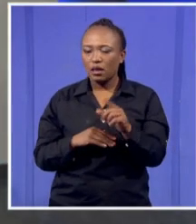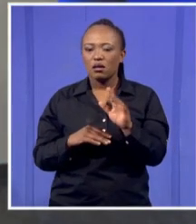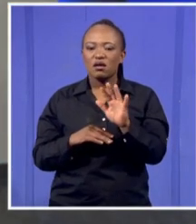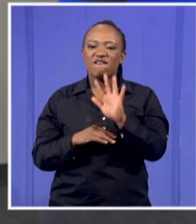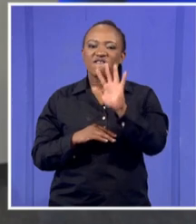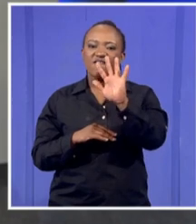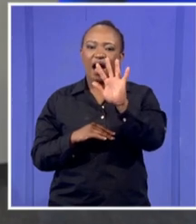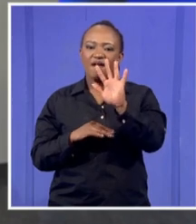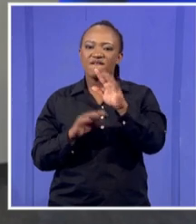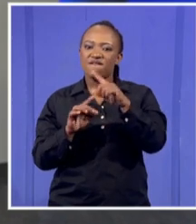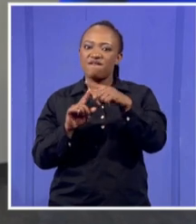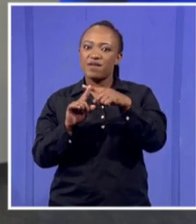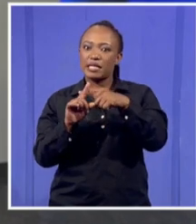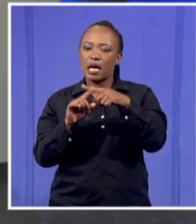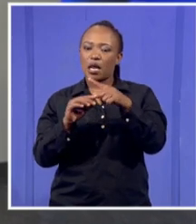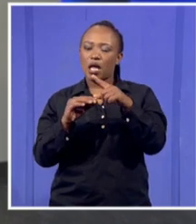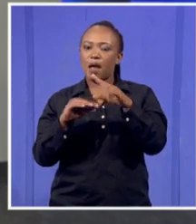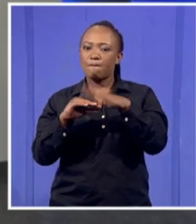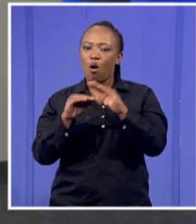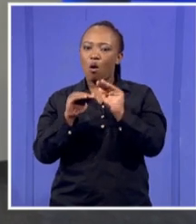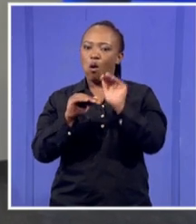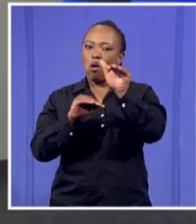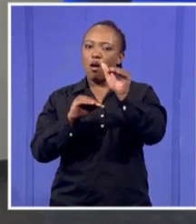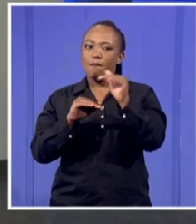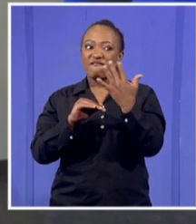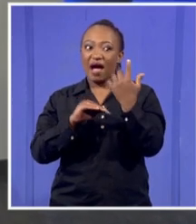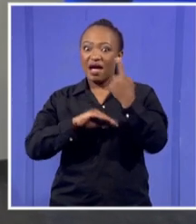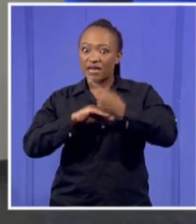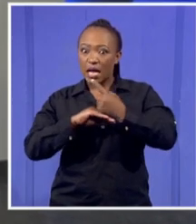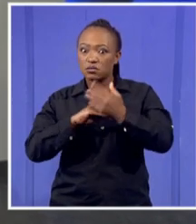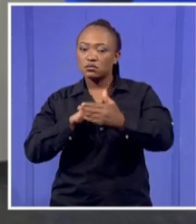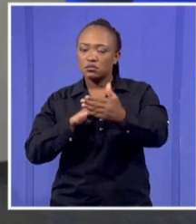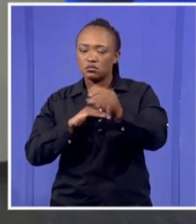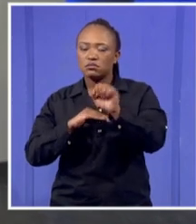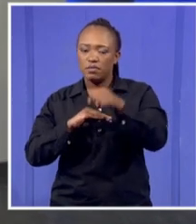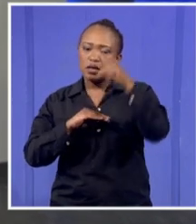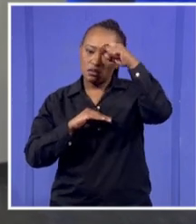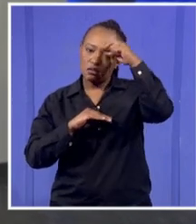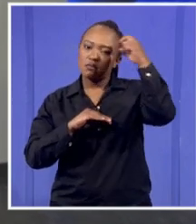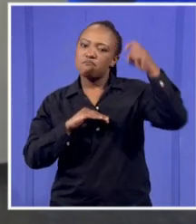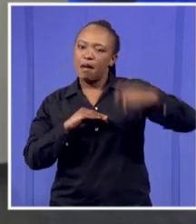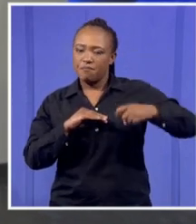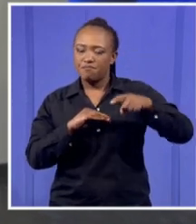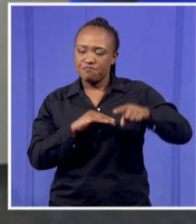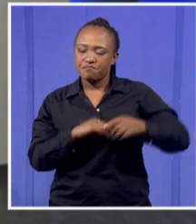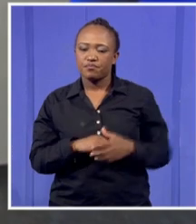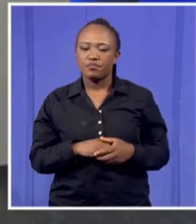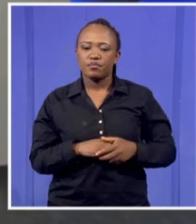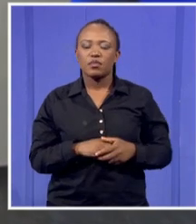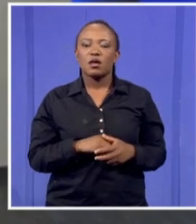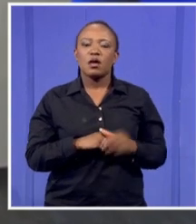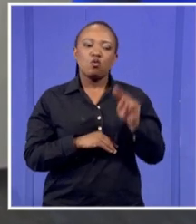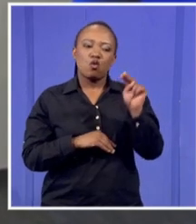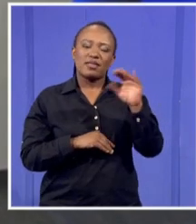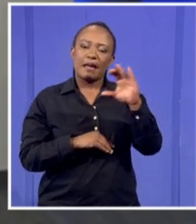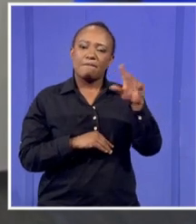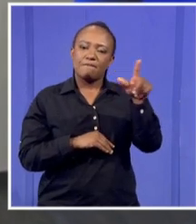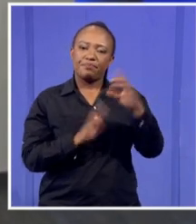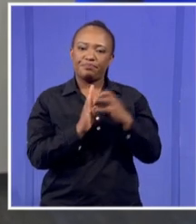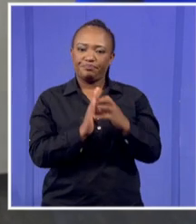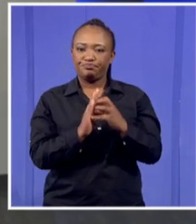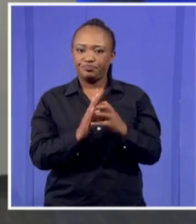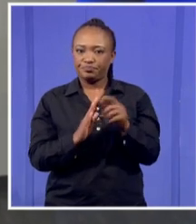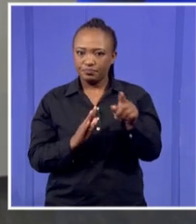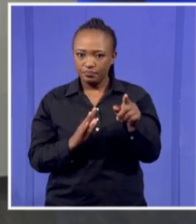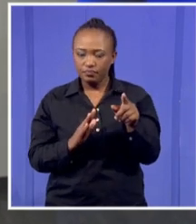degrees to it, if it persists for 5 days, then you have a heat wave. So just to understand, if in the northern Cape for instance, like you're saying, that they